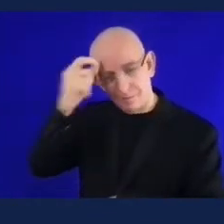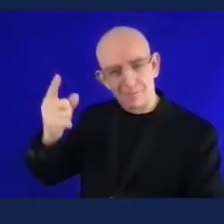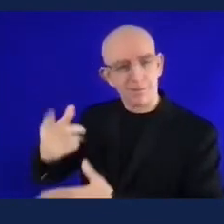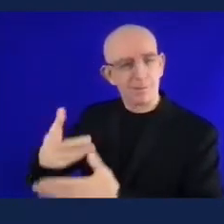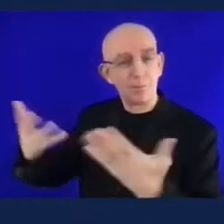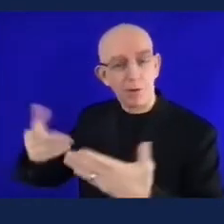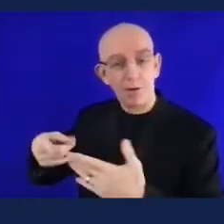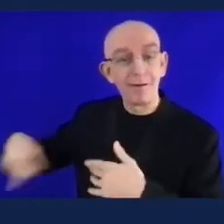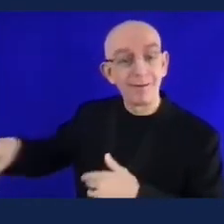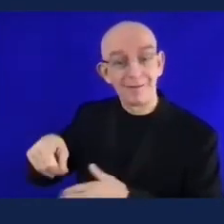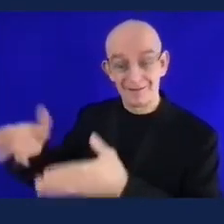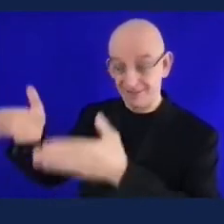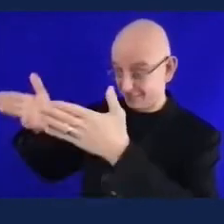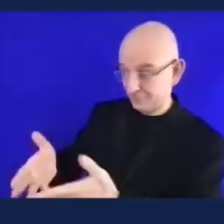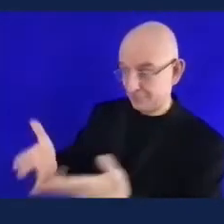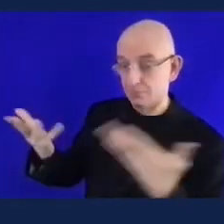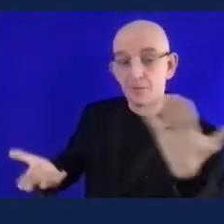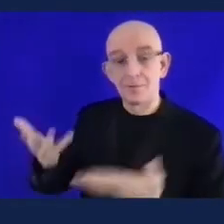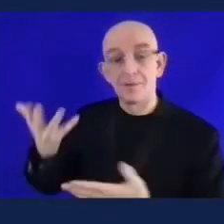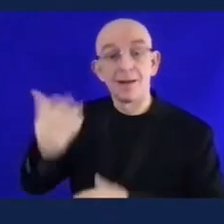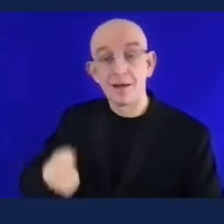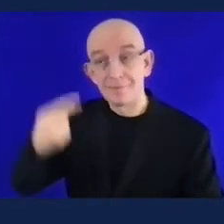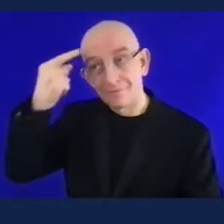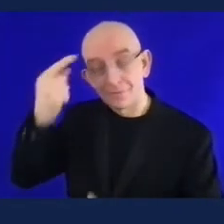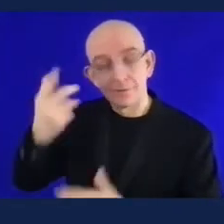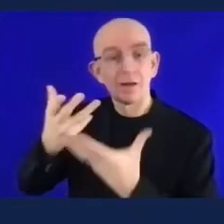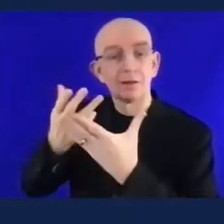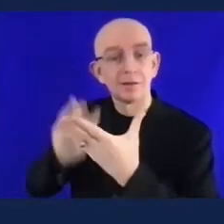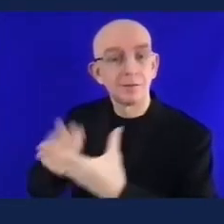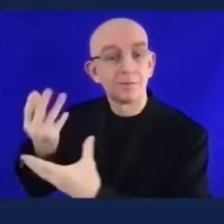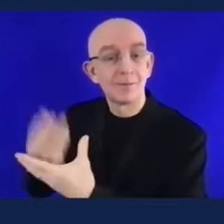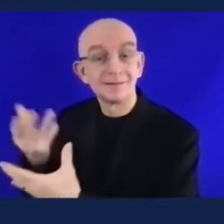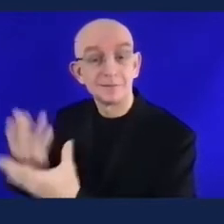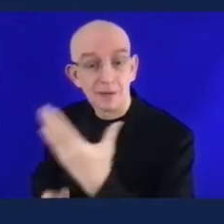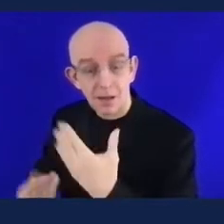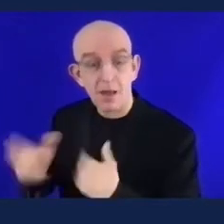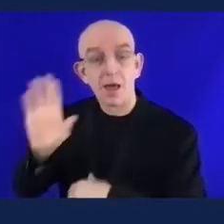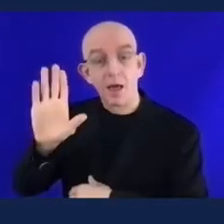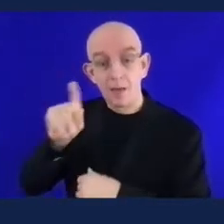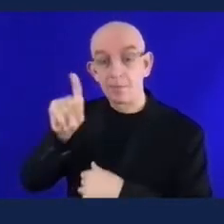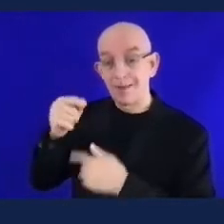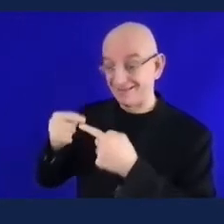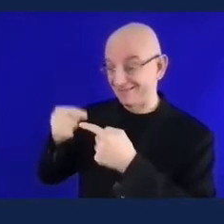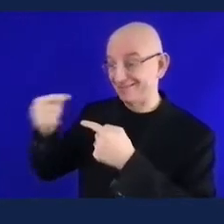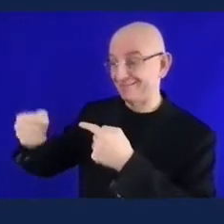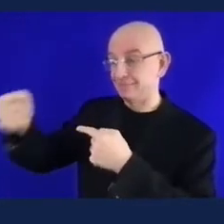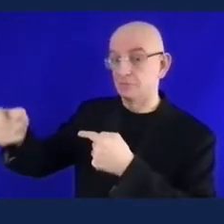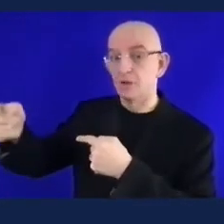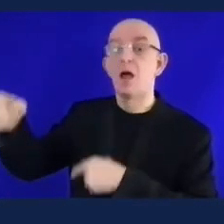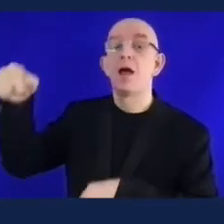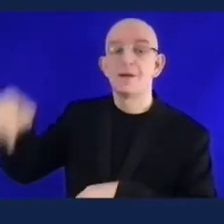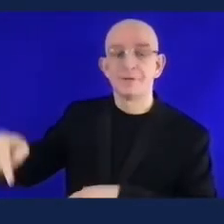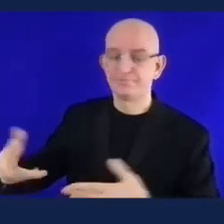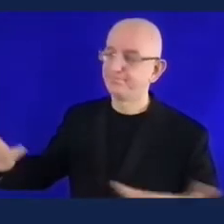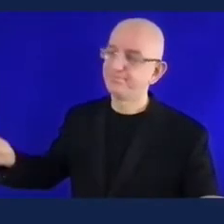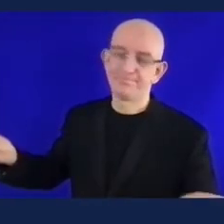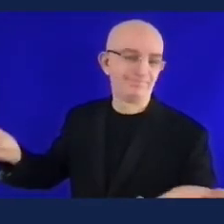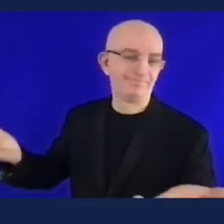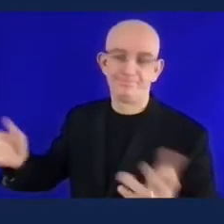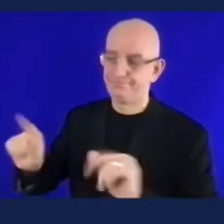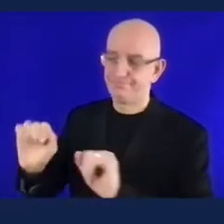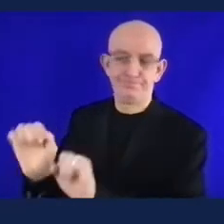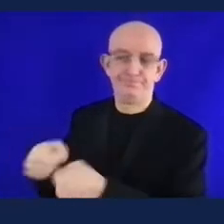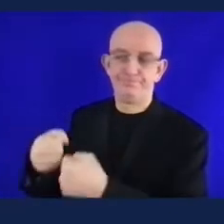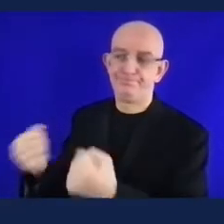to a point where it isn't but there is a certain period where um while there'll be a certain amount of training it won't be massive we are all human beings okay